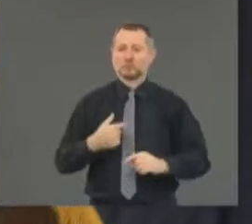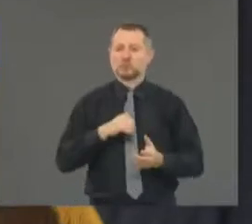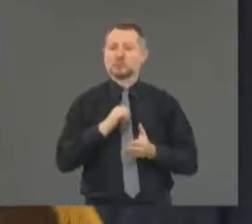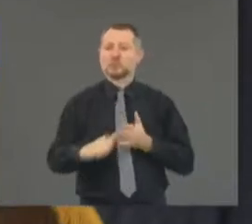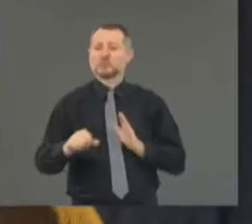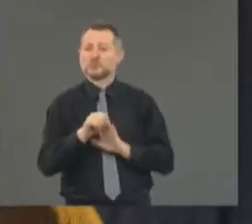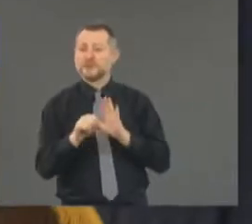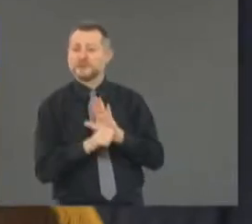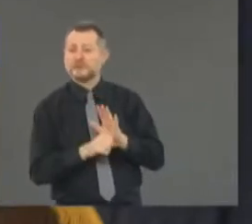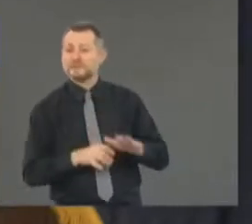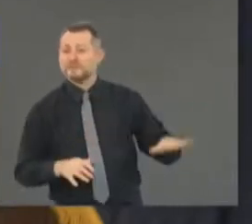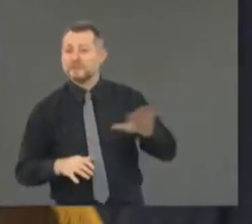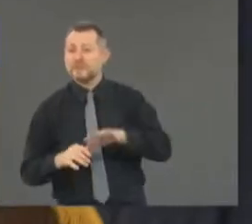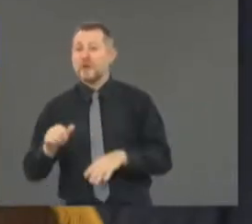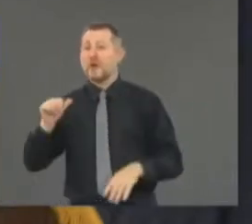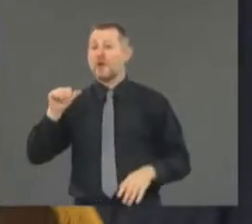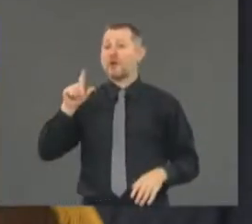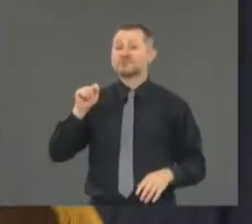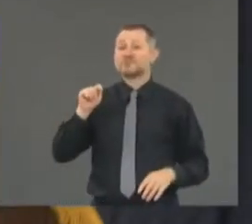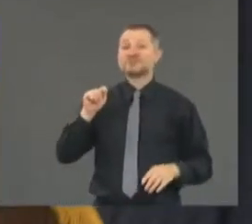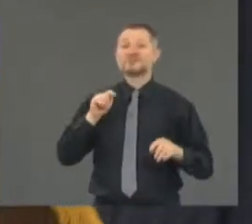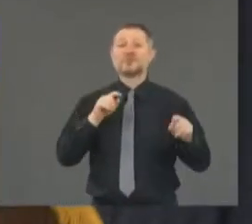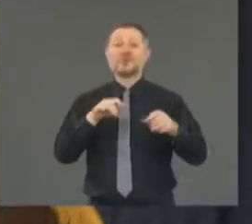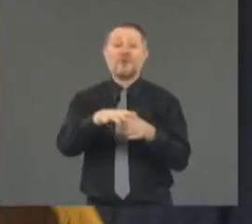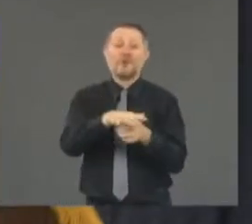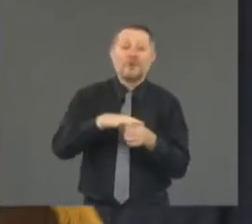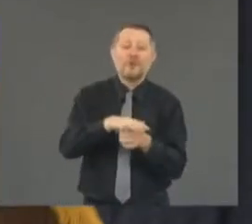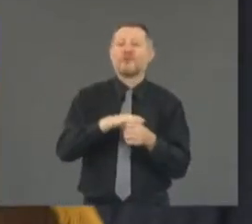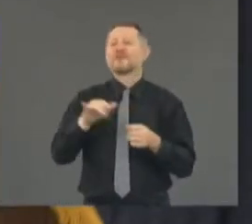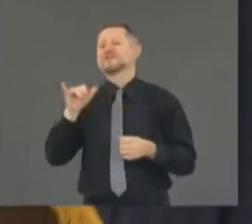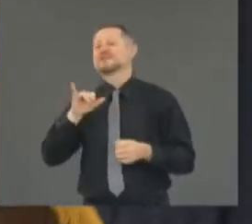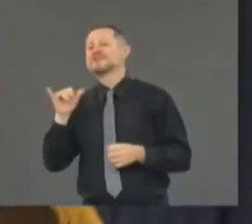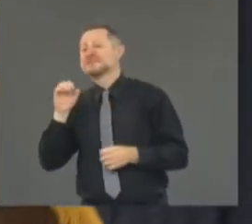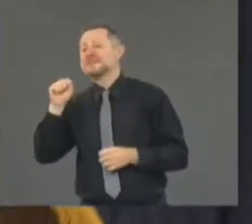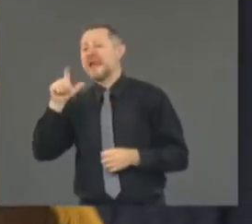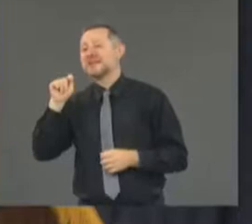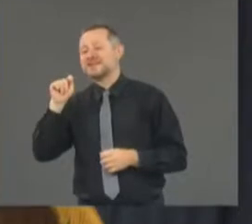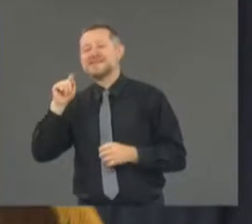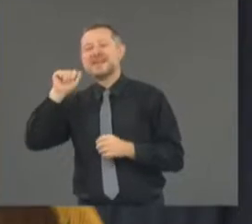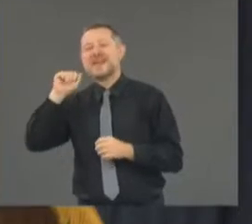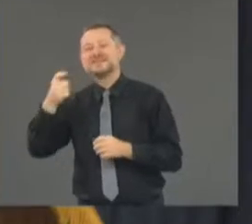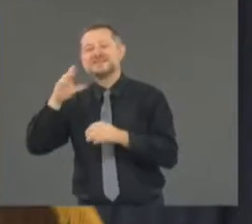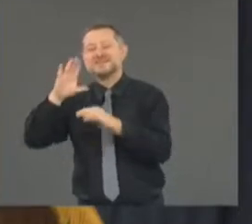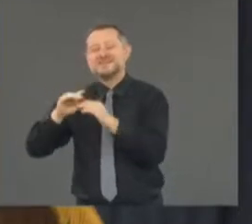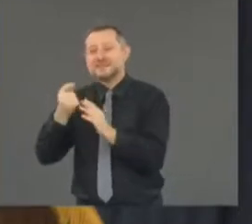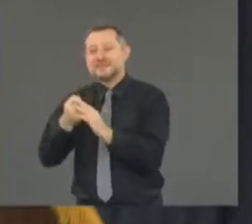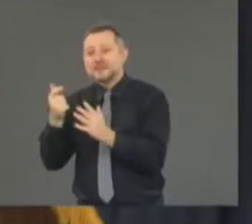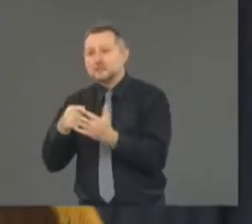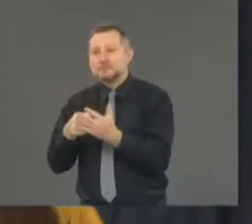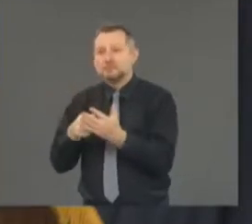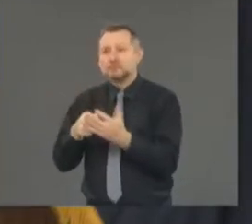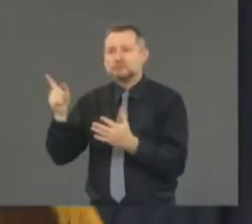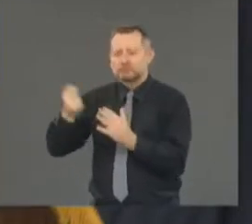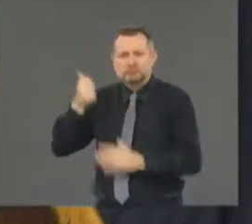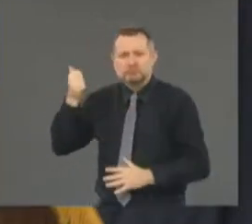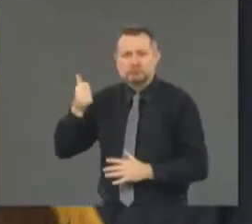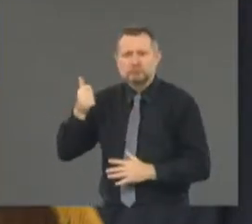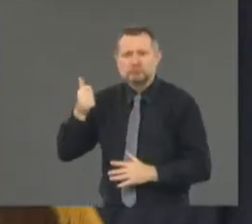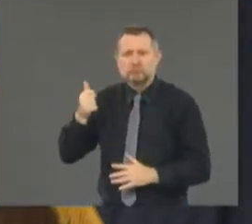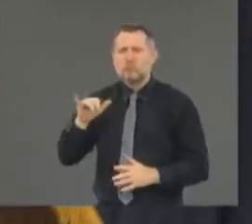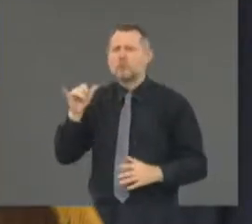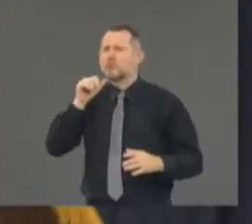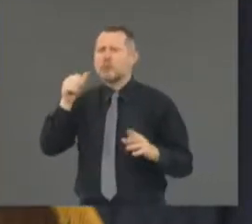refusing to fund urgent transportation projects that hurt the entire